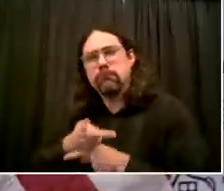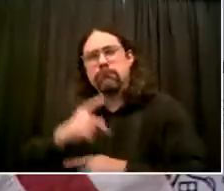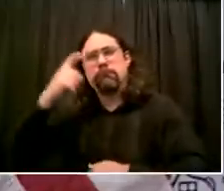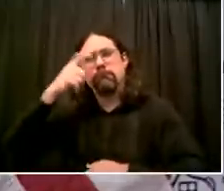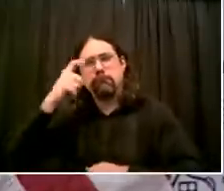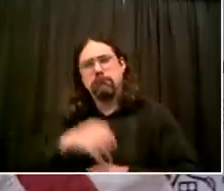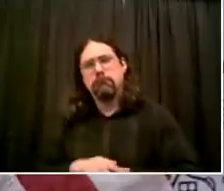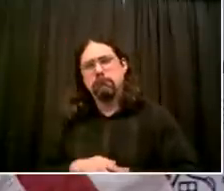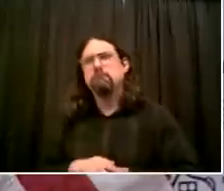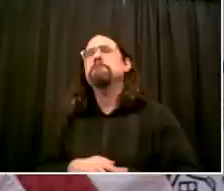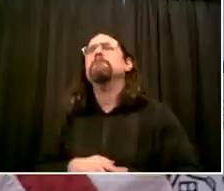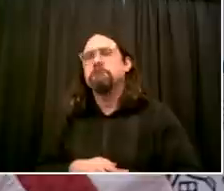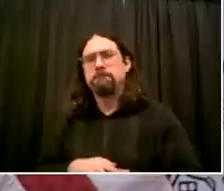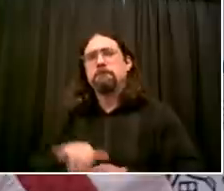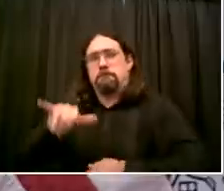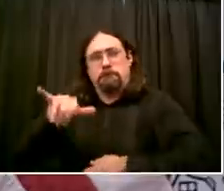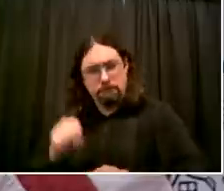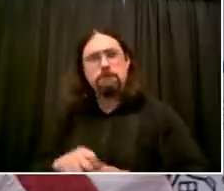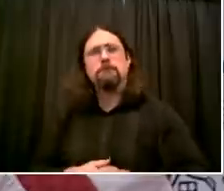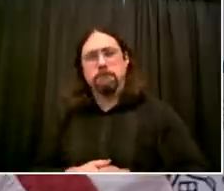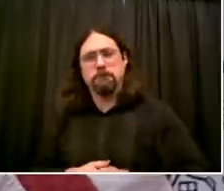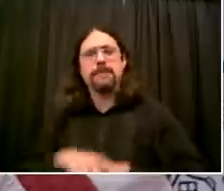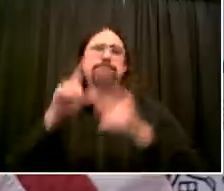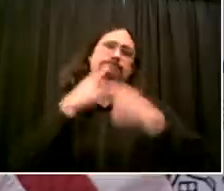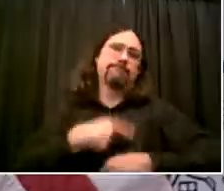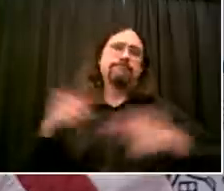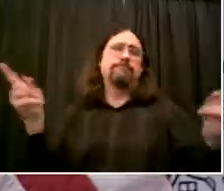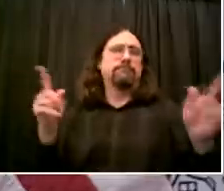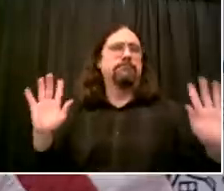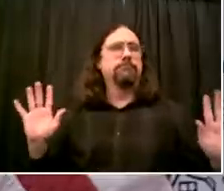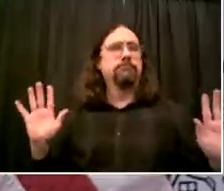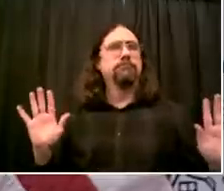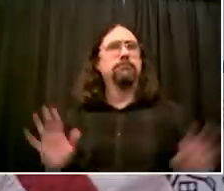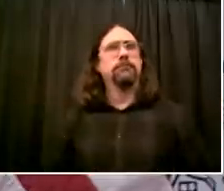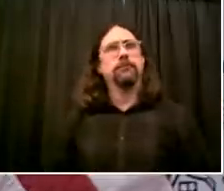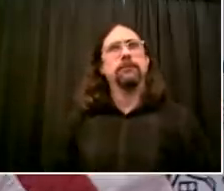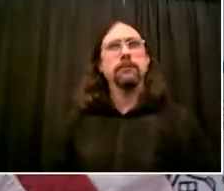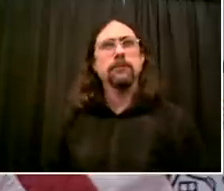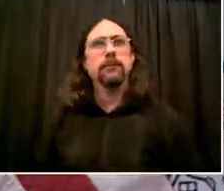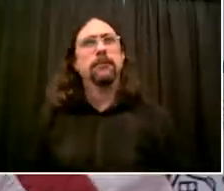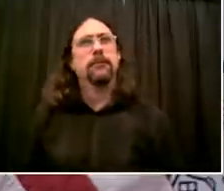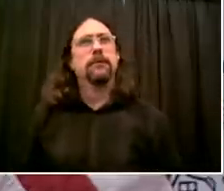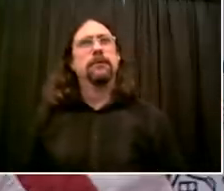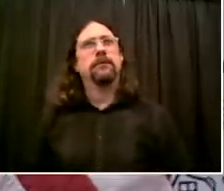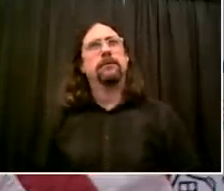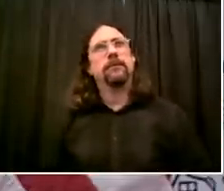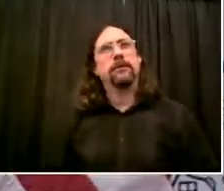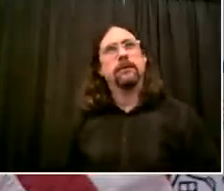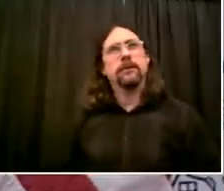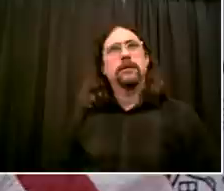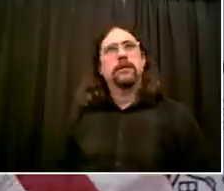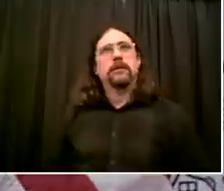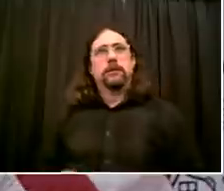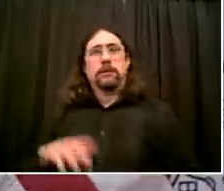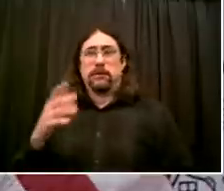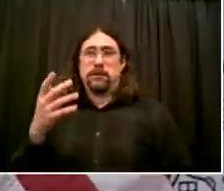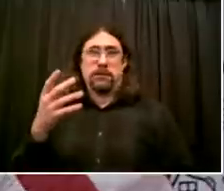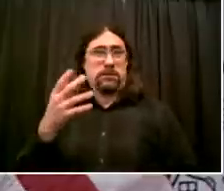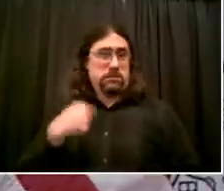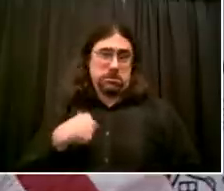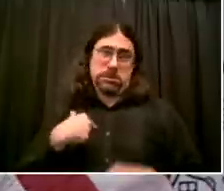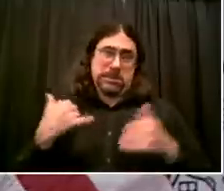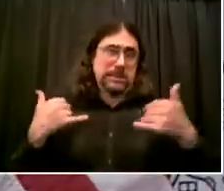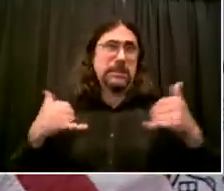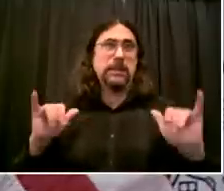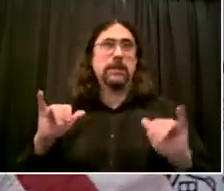as a result of the impact of phase one, as a result of the impact of the protests. mean, those are both very important factors. Phase one is actually by far the more important